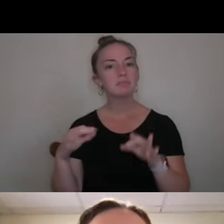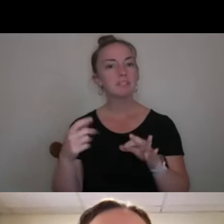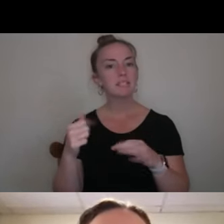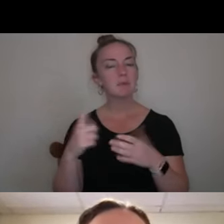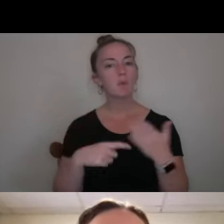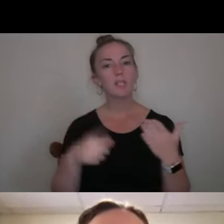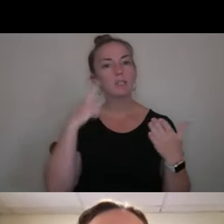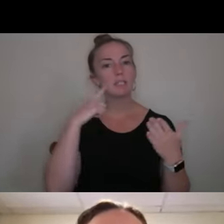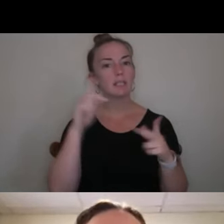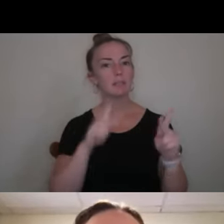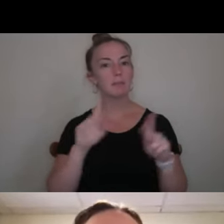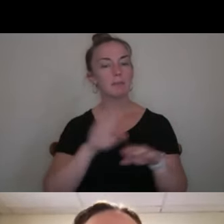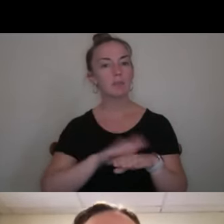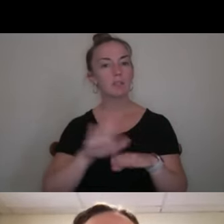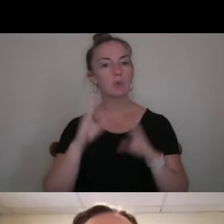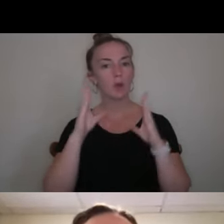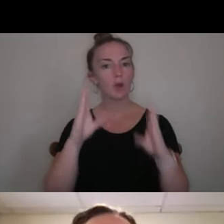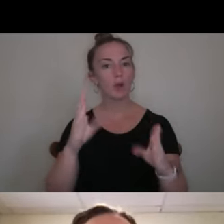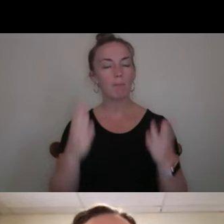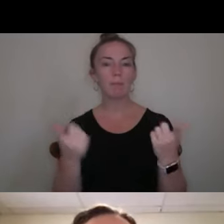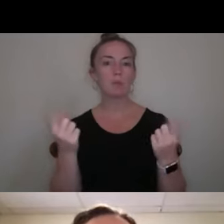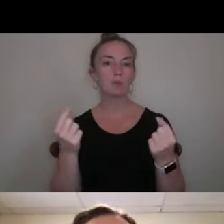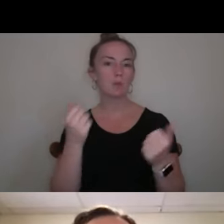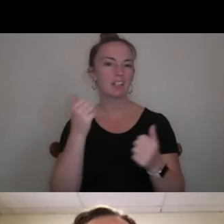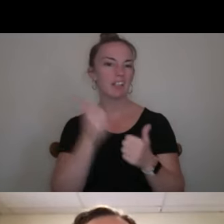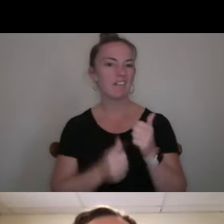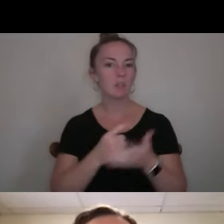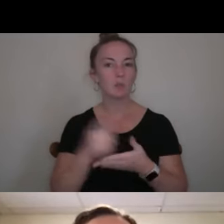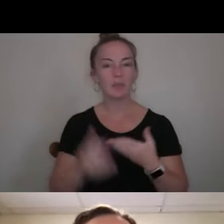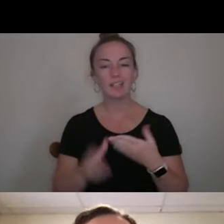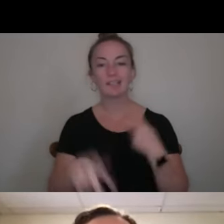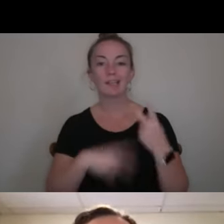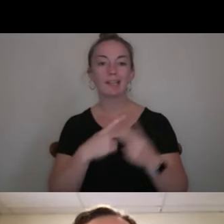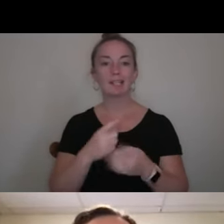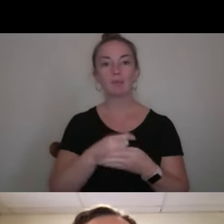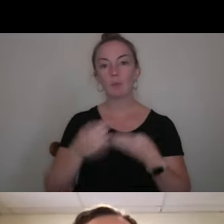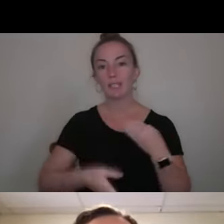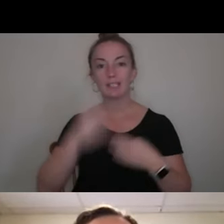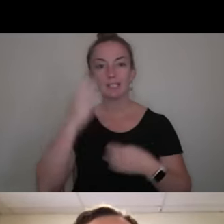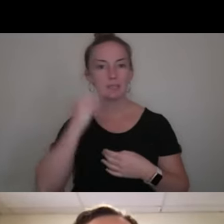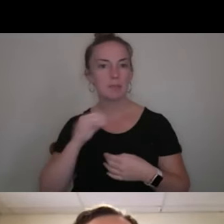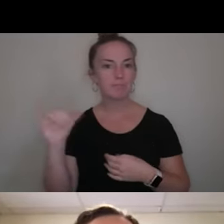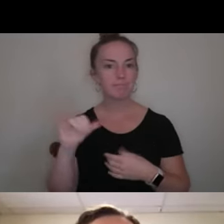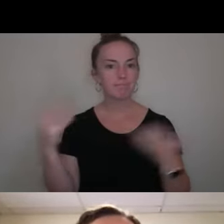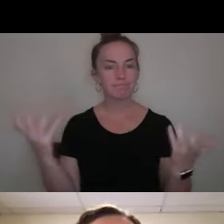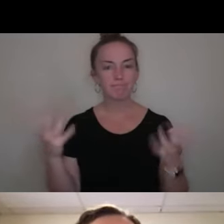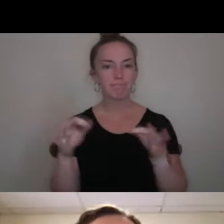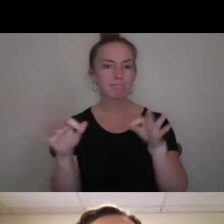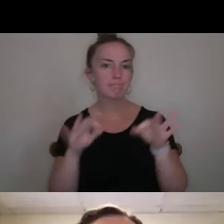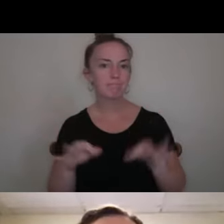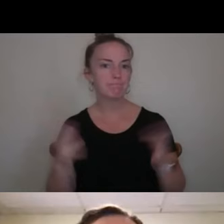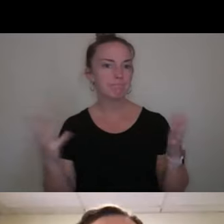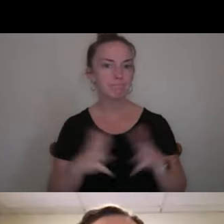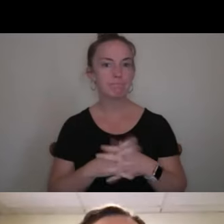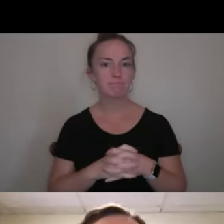the people on your hall might be up to on any given weekend? What's kind of that weekend experience like? Can you talk us through what that might be